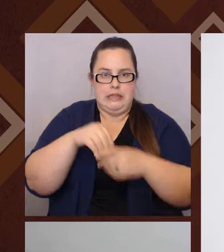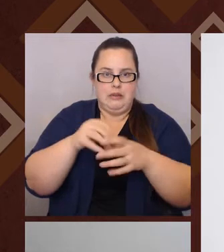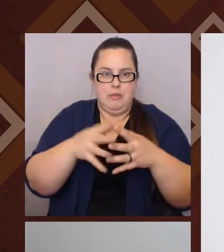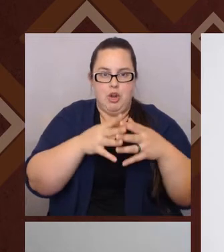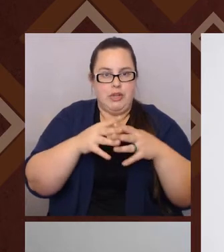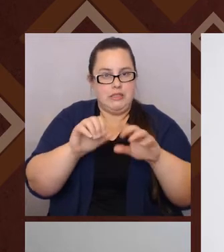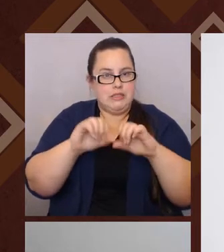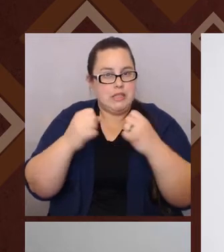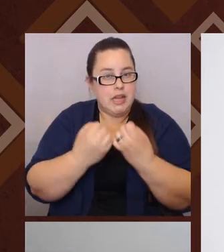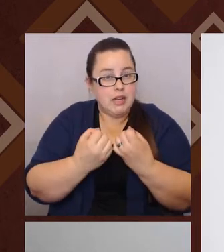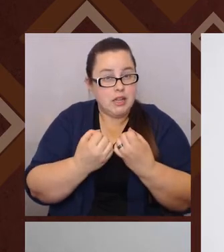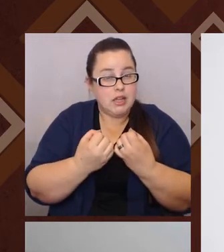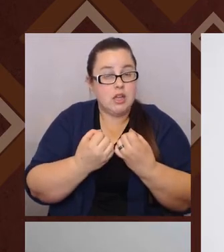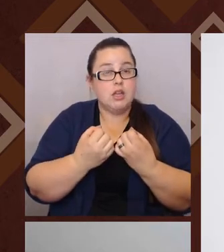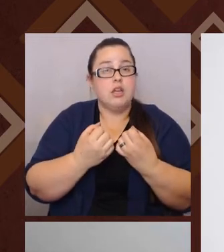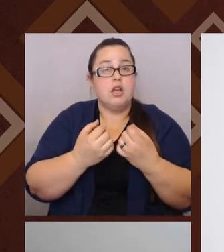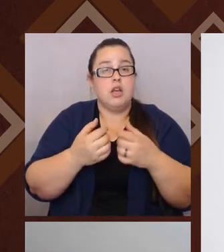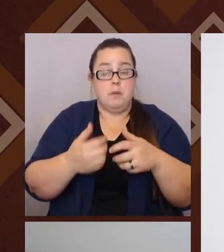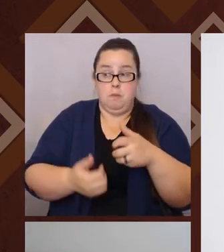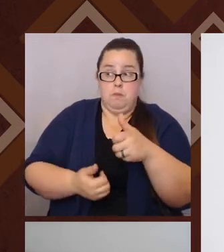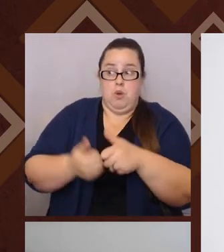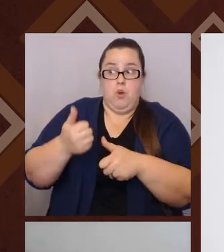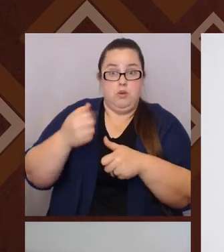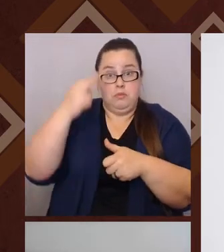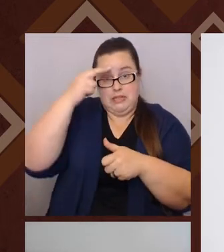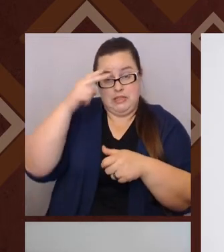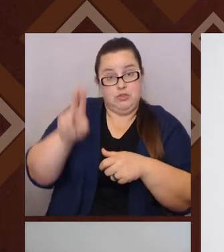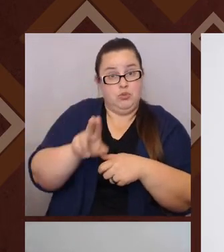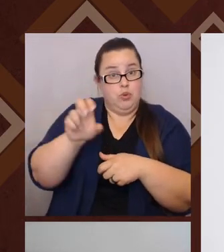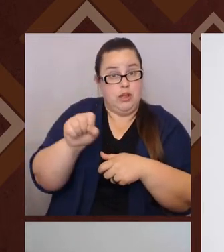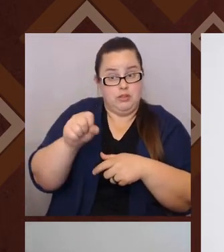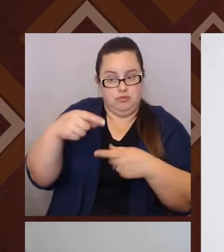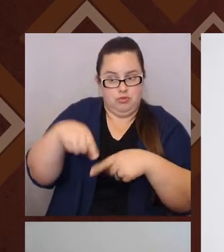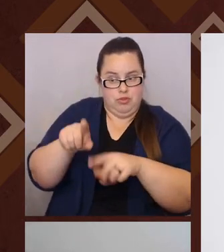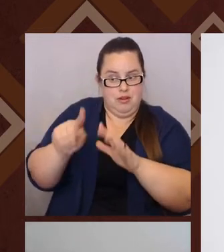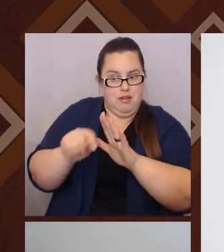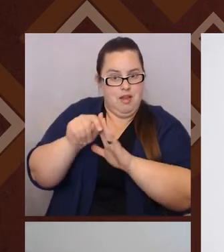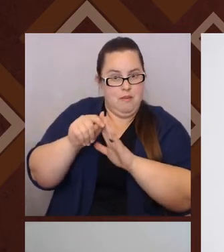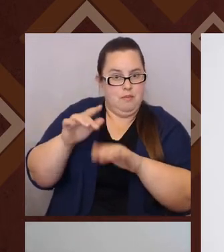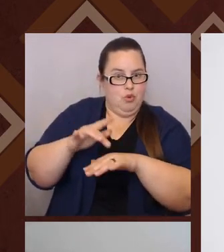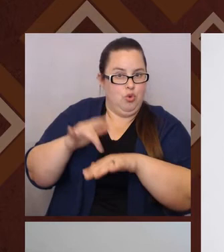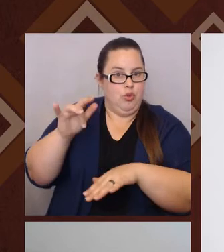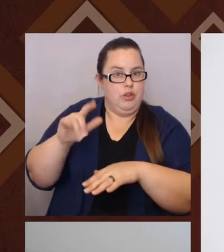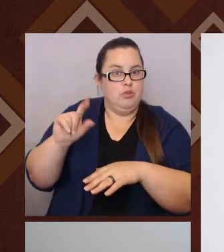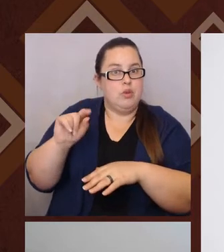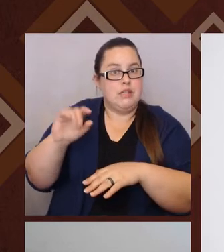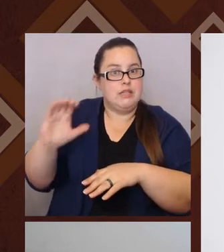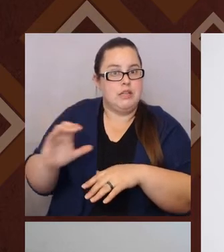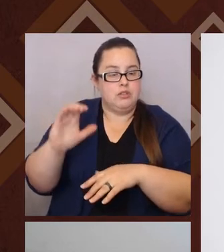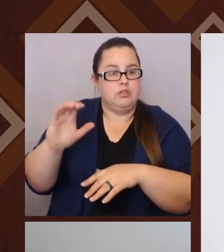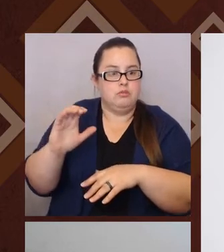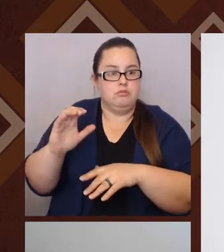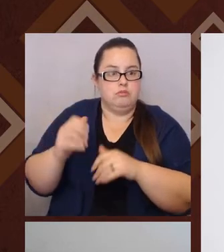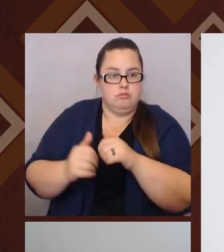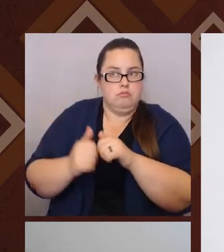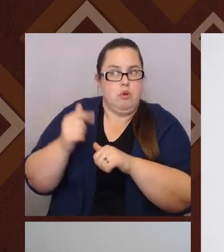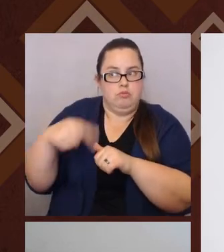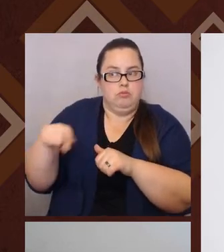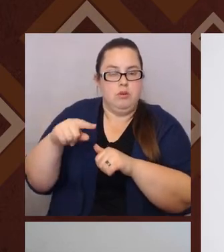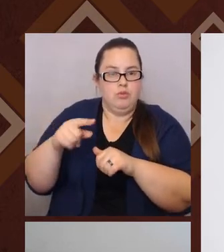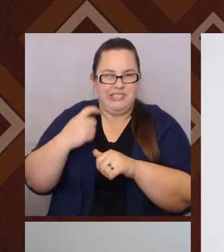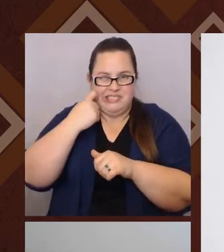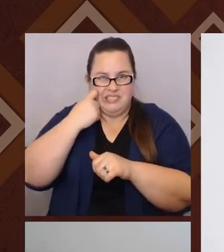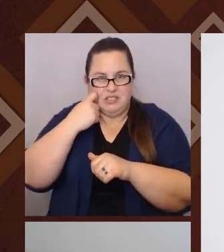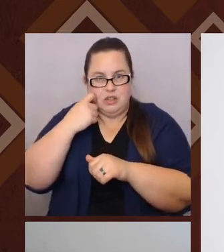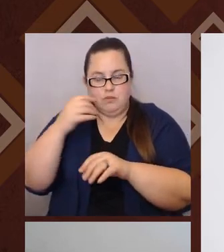of, uh, Mexicans in the U S at that point in time in the early 20th century were recent migrants from